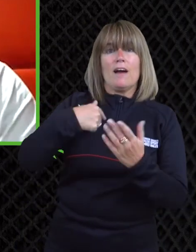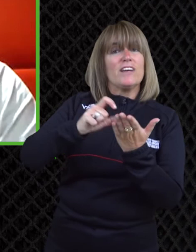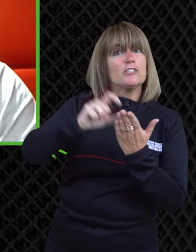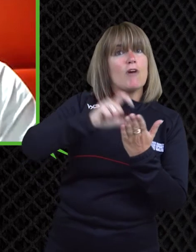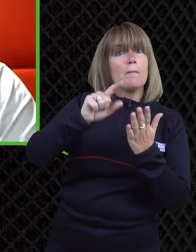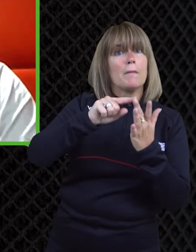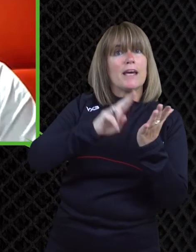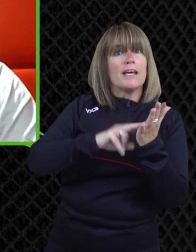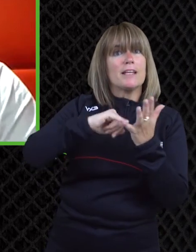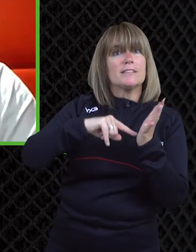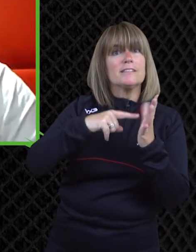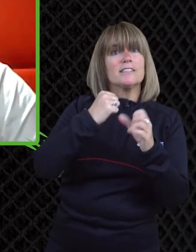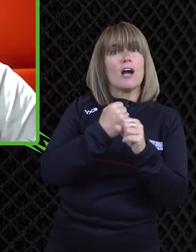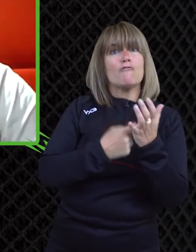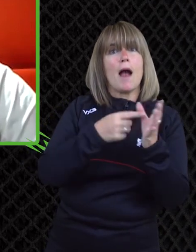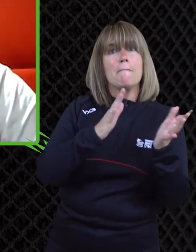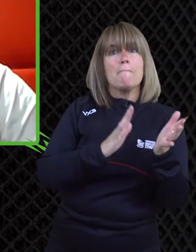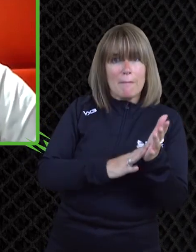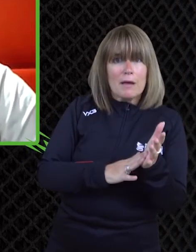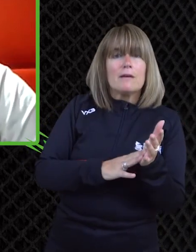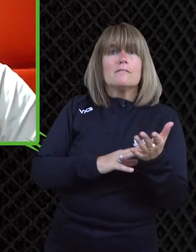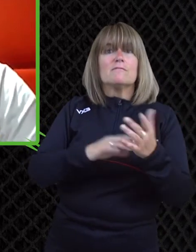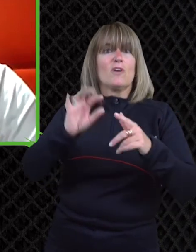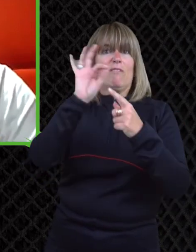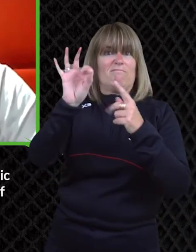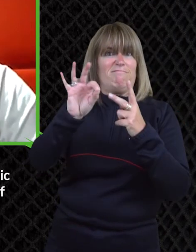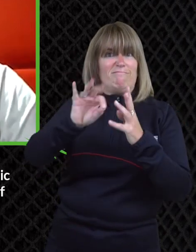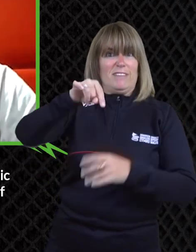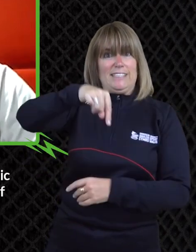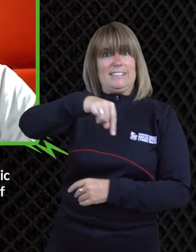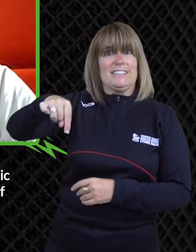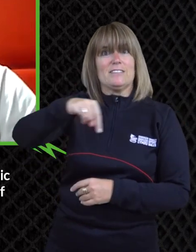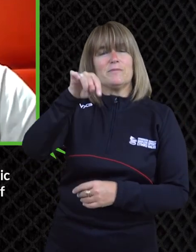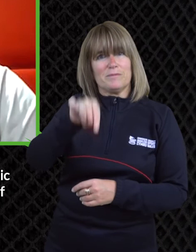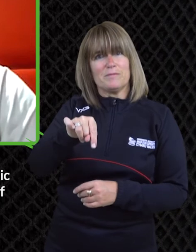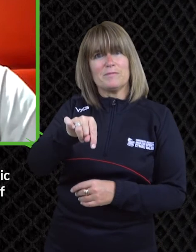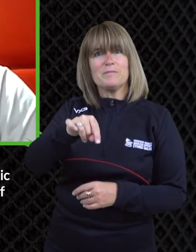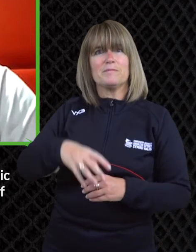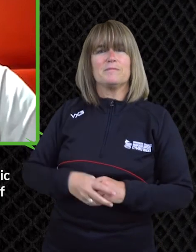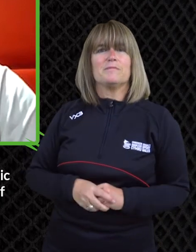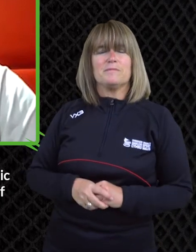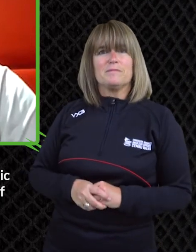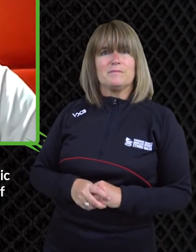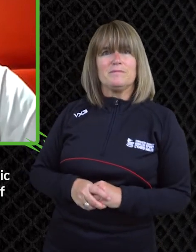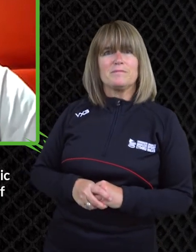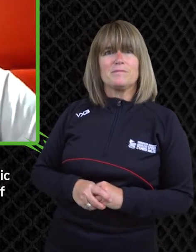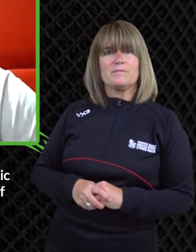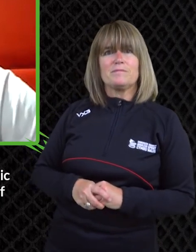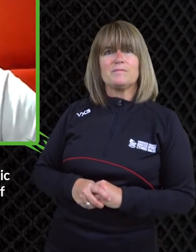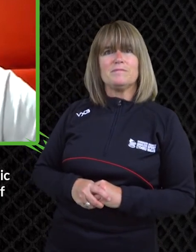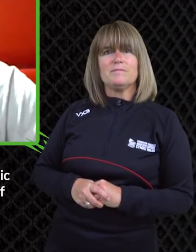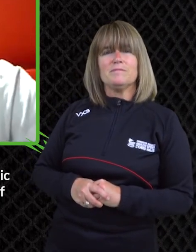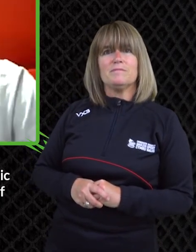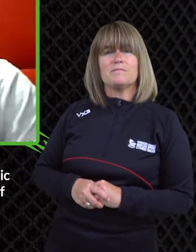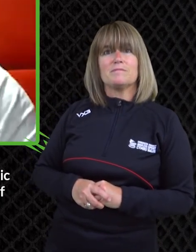and see how you conduct your passion yeah i'll usually only respond to this kind of stuff on twitter